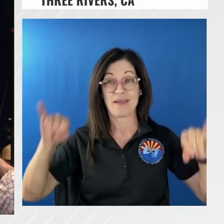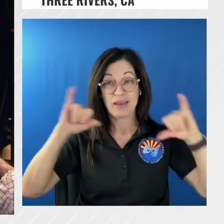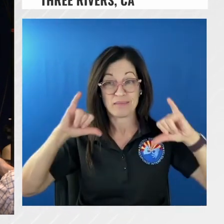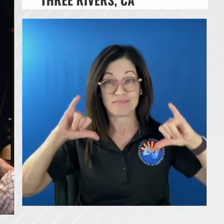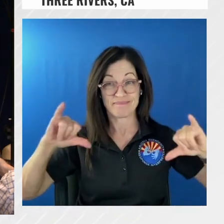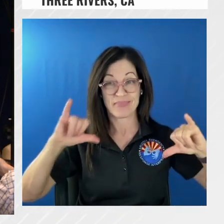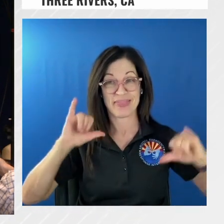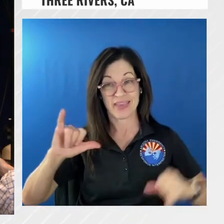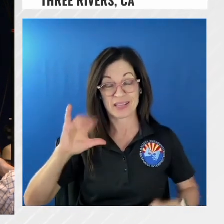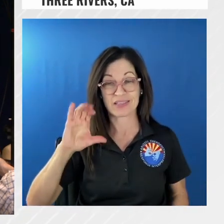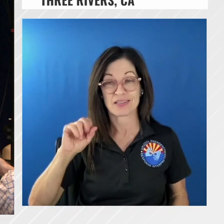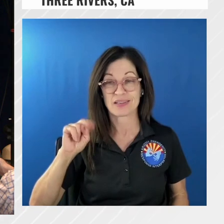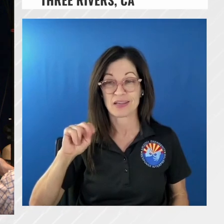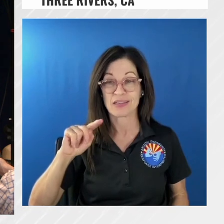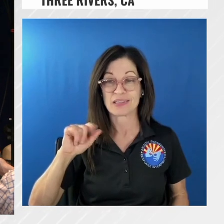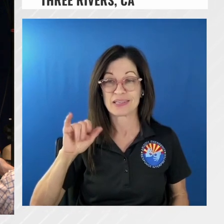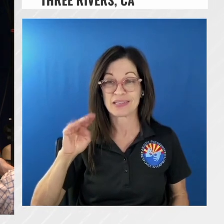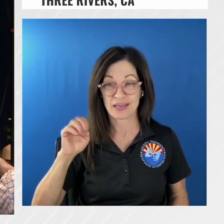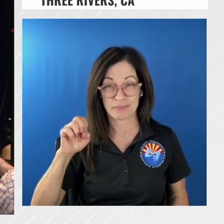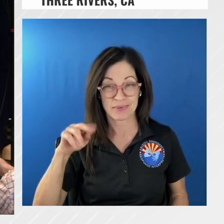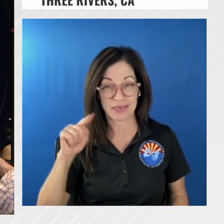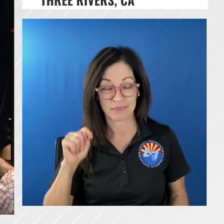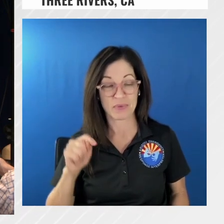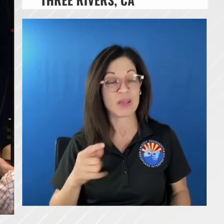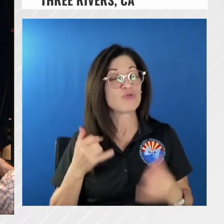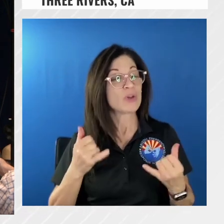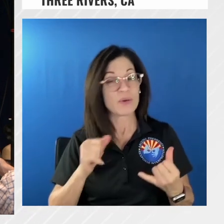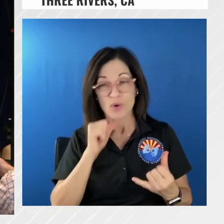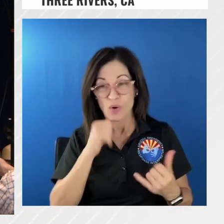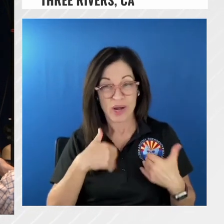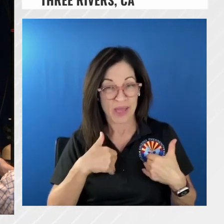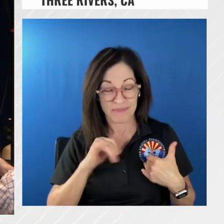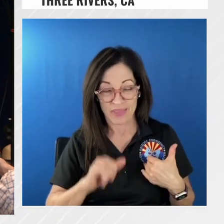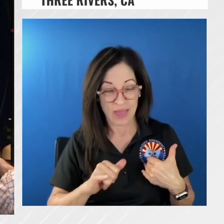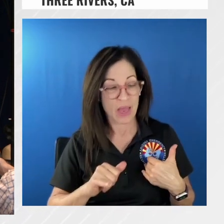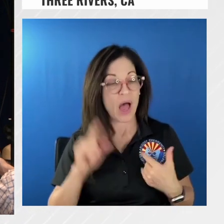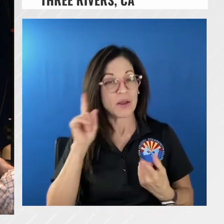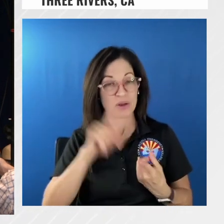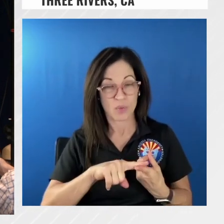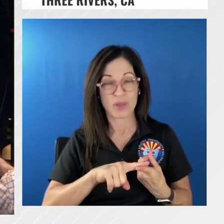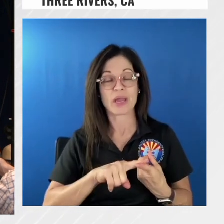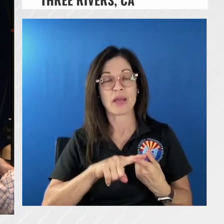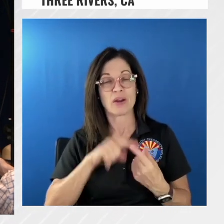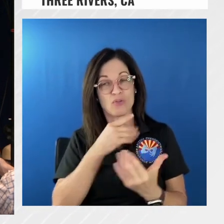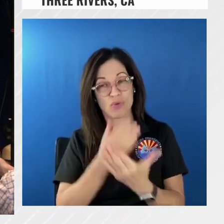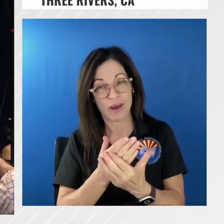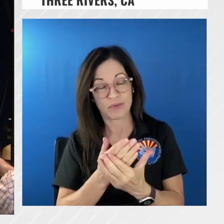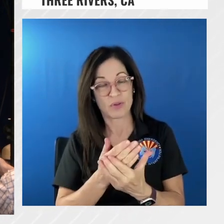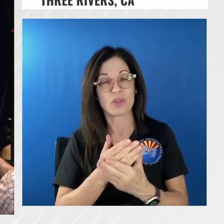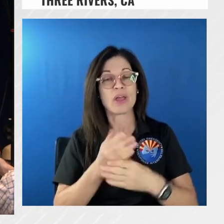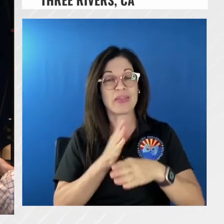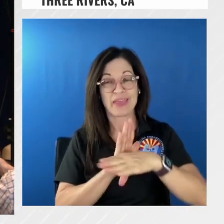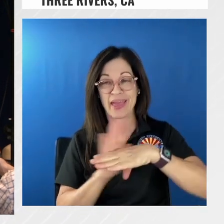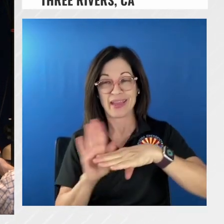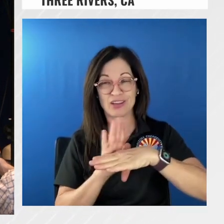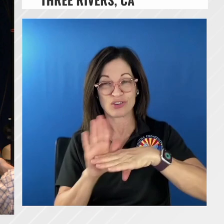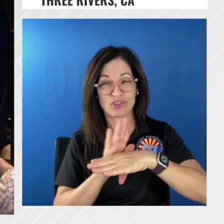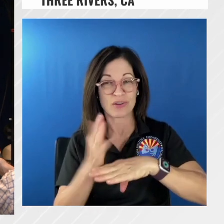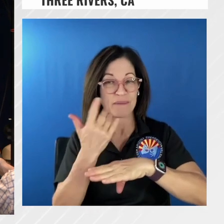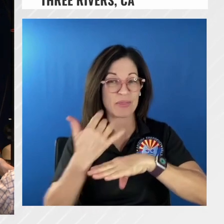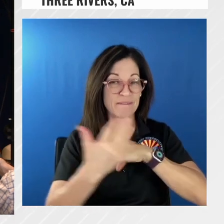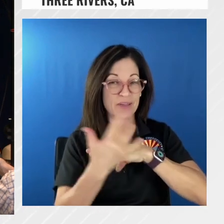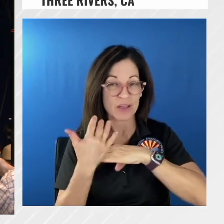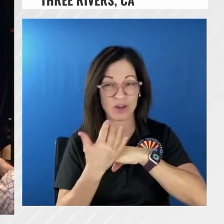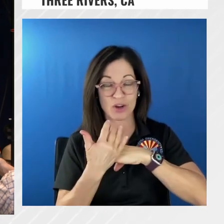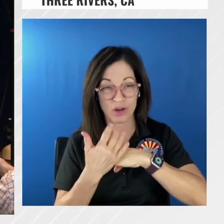edge as soon as we're able able to get to the fire's edge or the fire makes it to one of our containment lines that we've identified and we